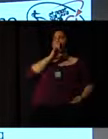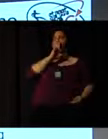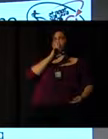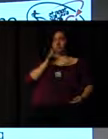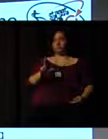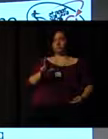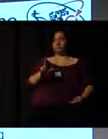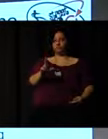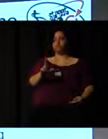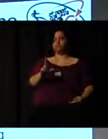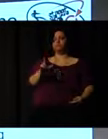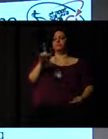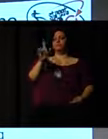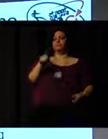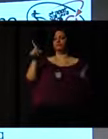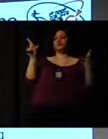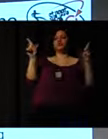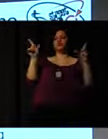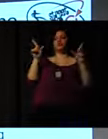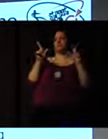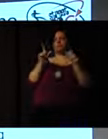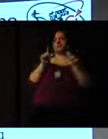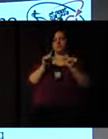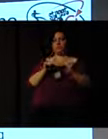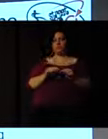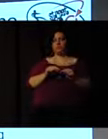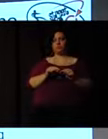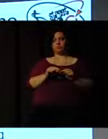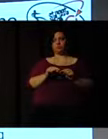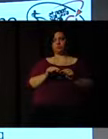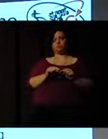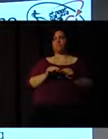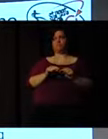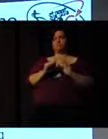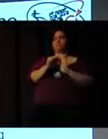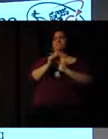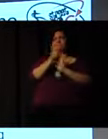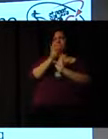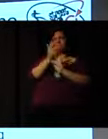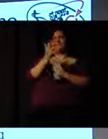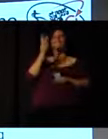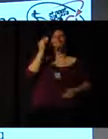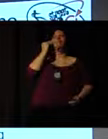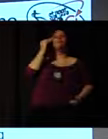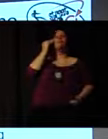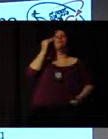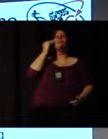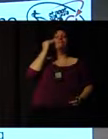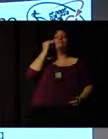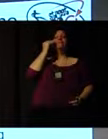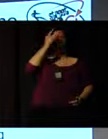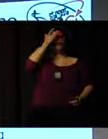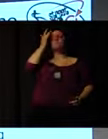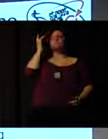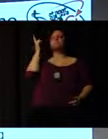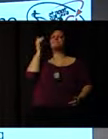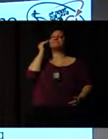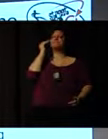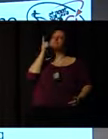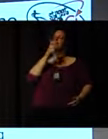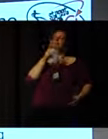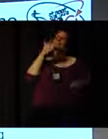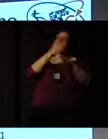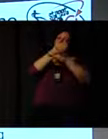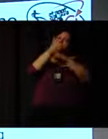go to university. Again, which is a deterrent for the young people we work with. They're not going to, you know, have that financial backing